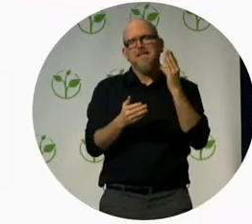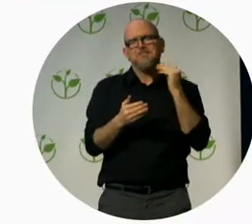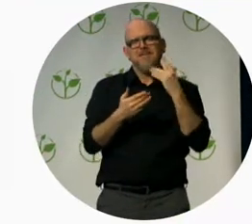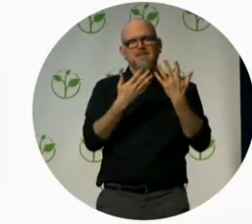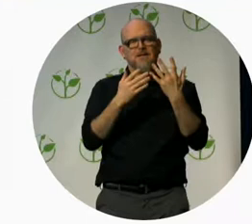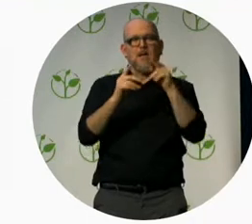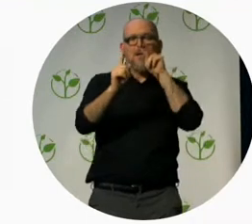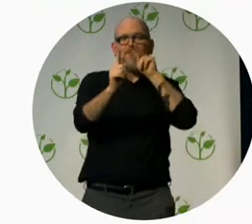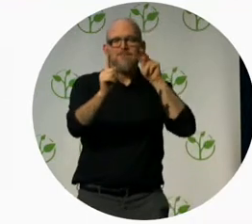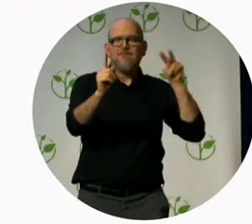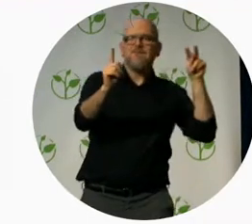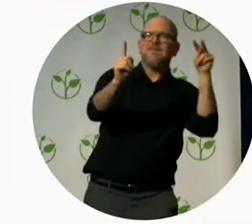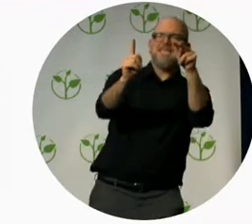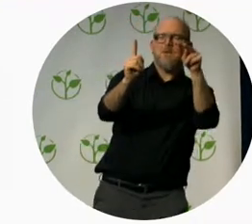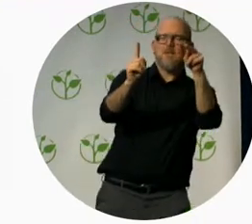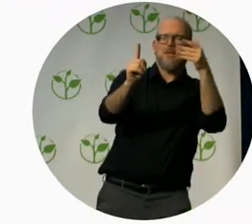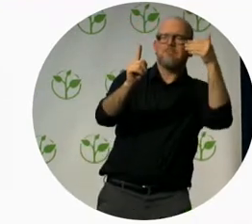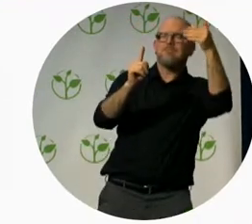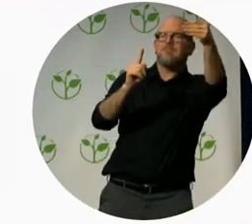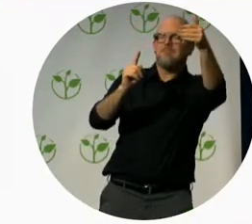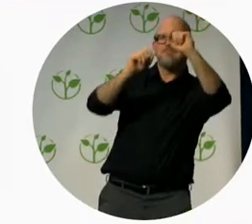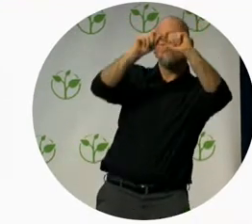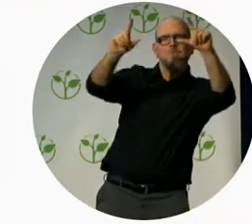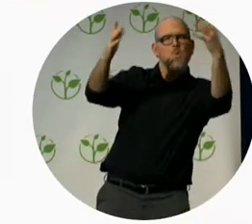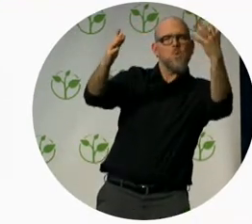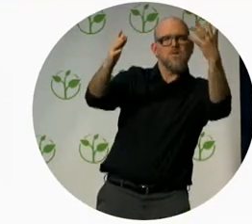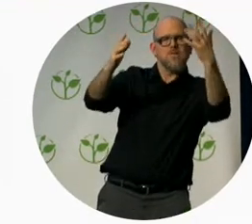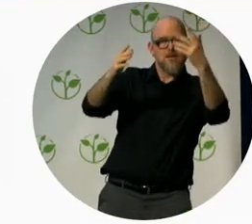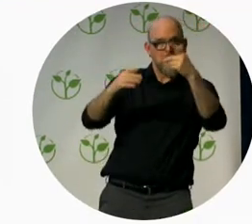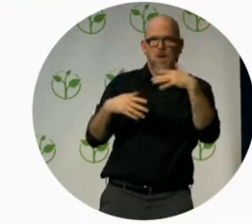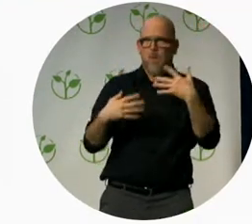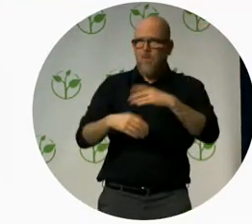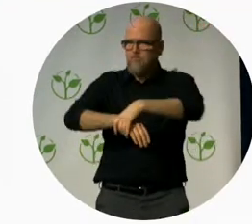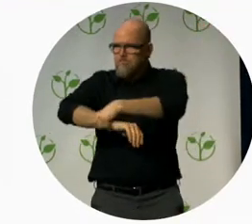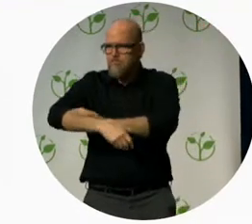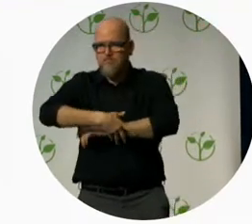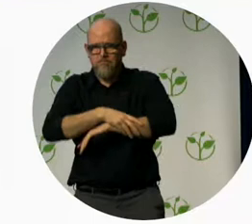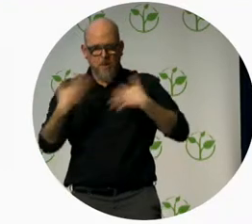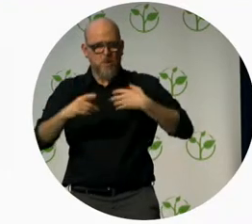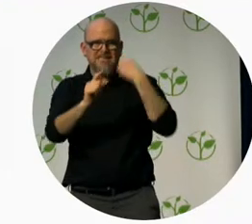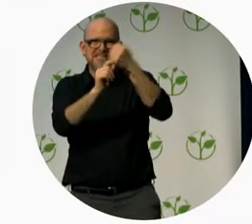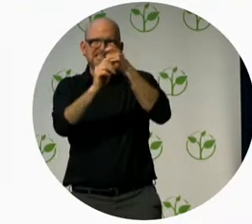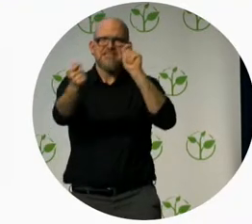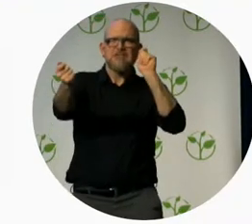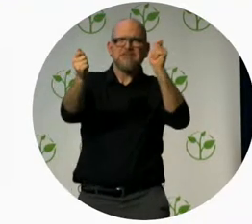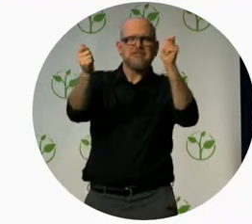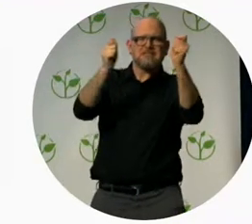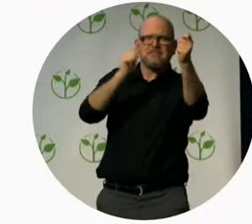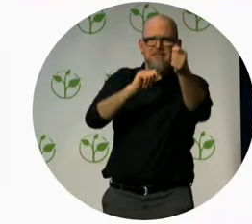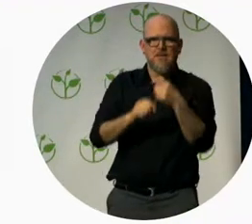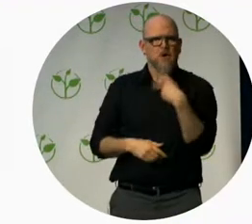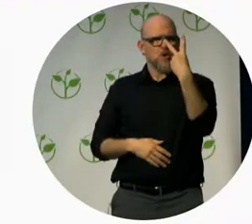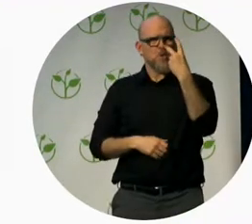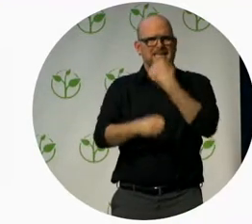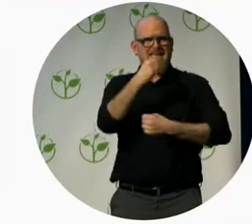started with a blank sheet of paper with Fred and Nancy Poses the benefactors of the USA based Poses Family Foundation